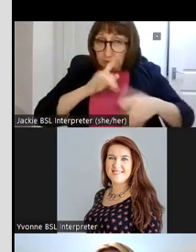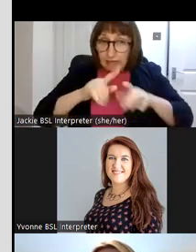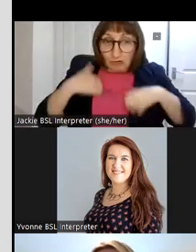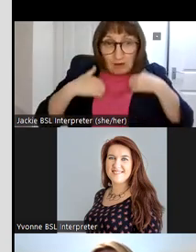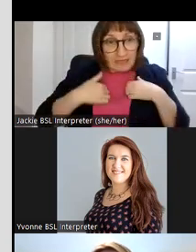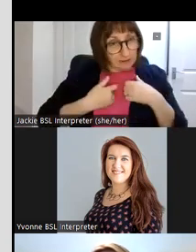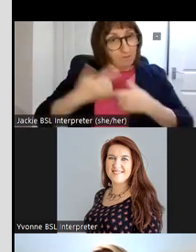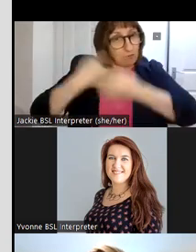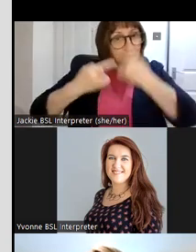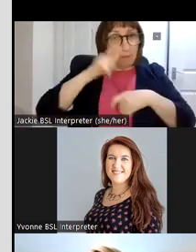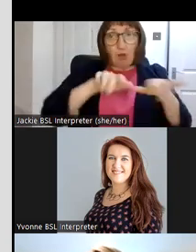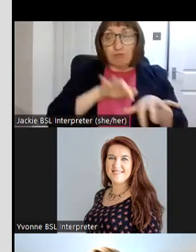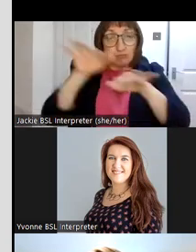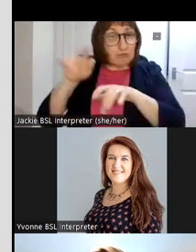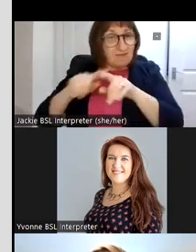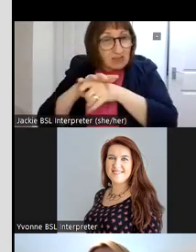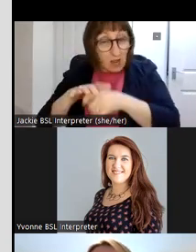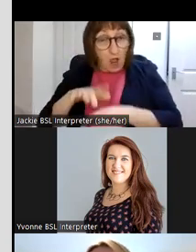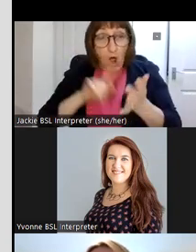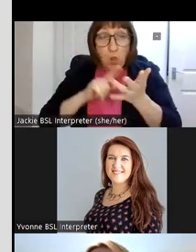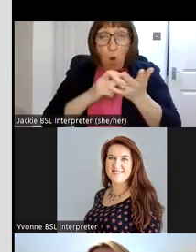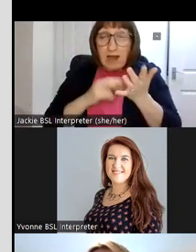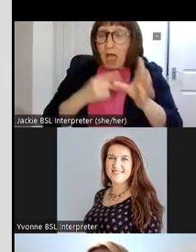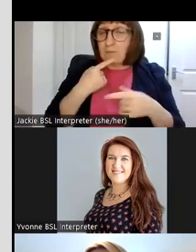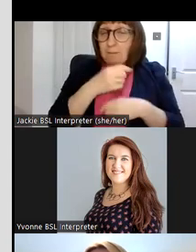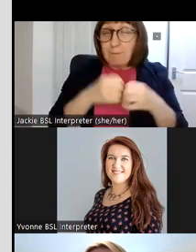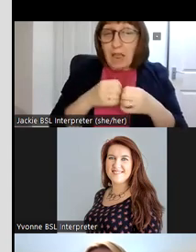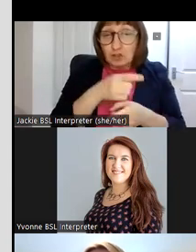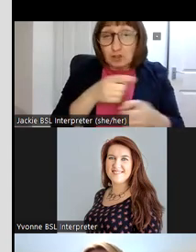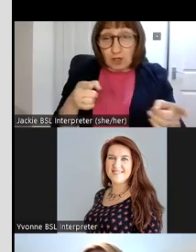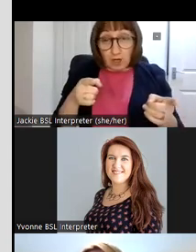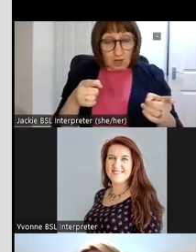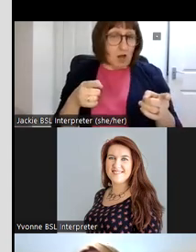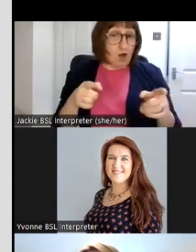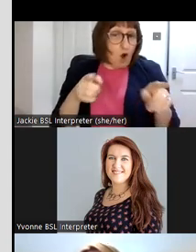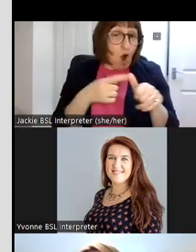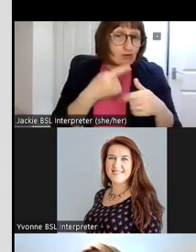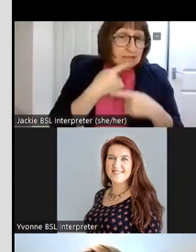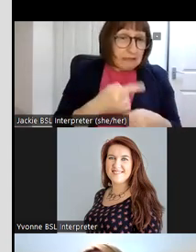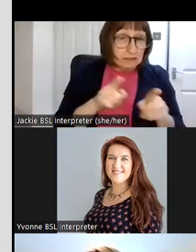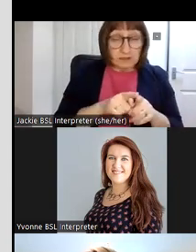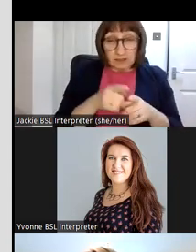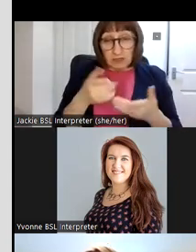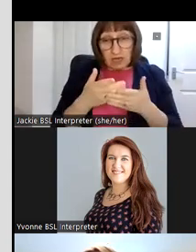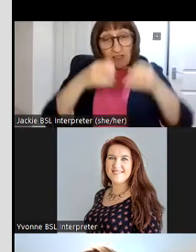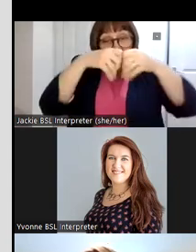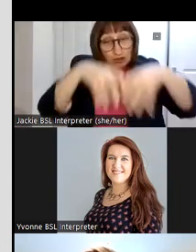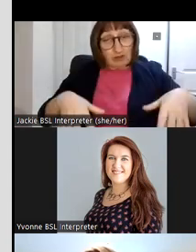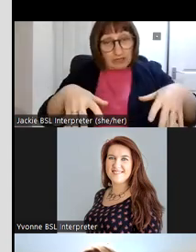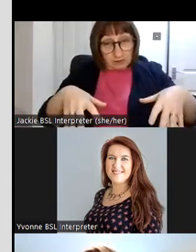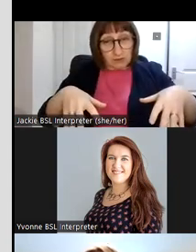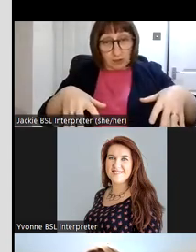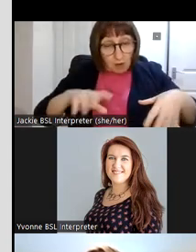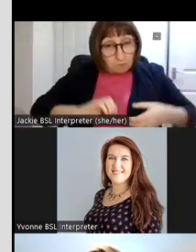uh as lorna mentioned uh the or as audrey mentioned that the tree the trees were consolidated